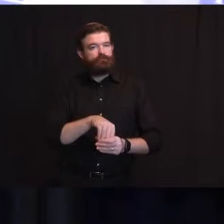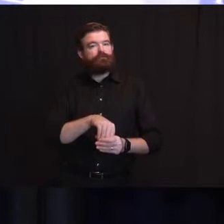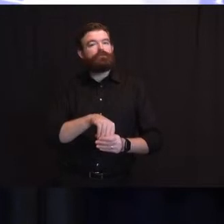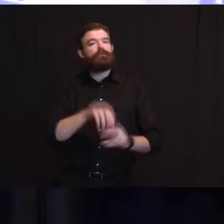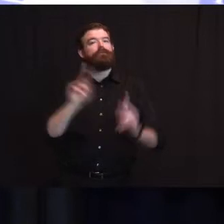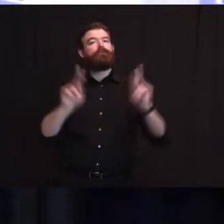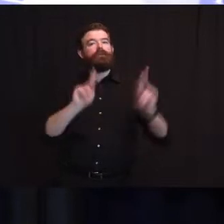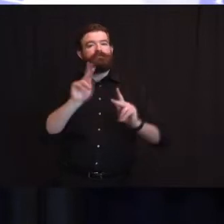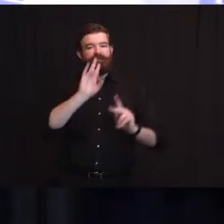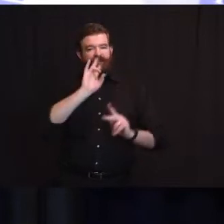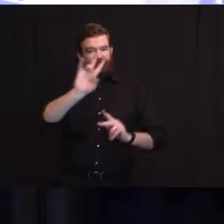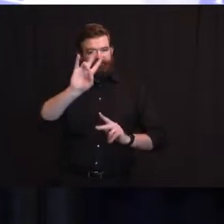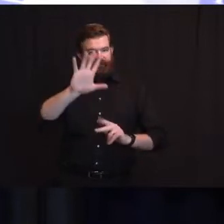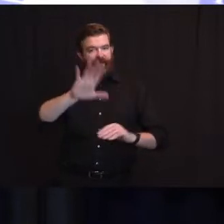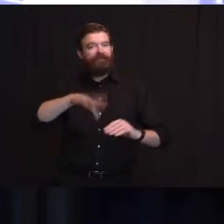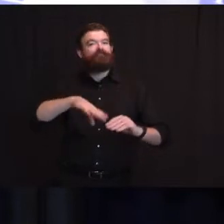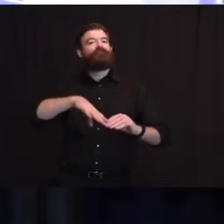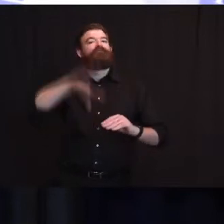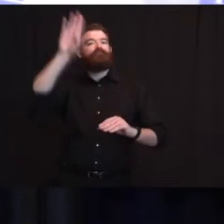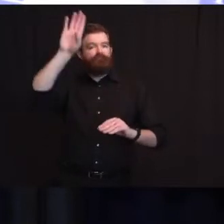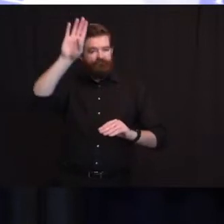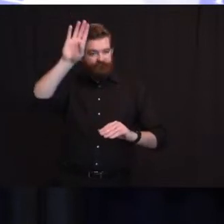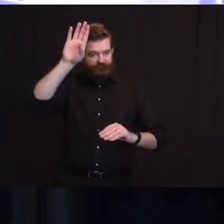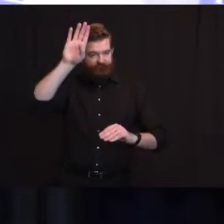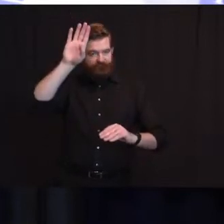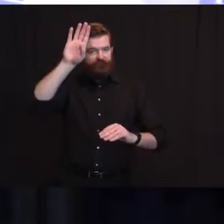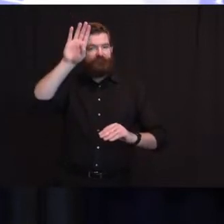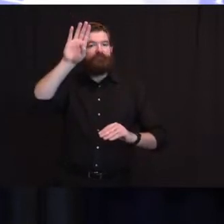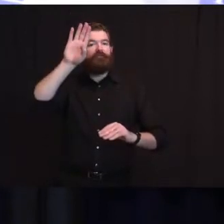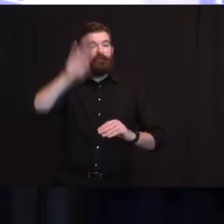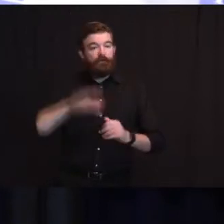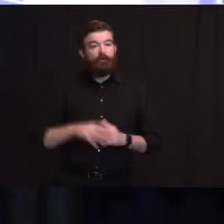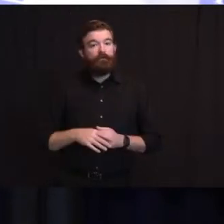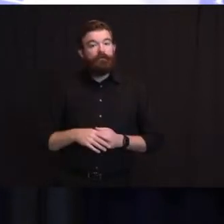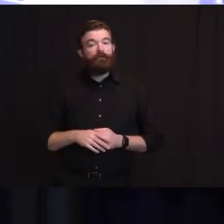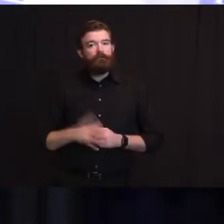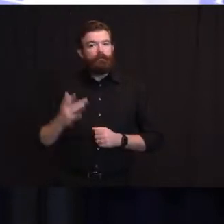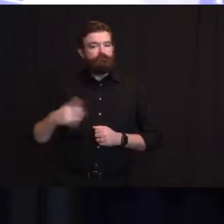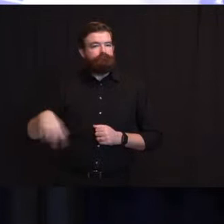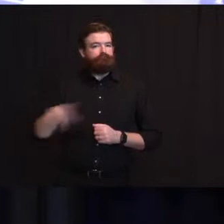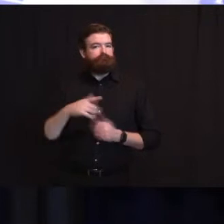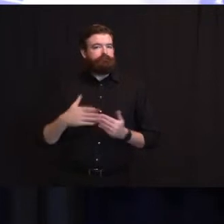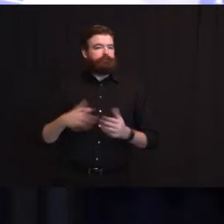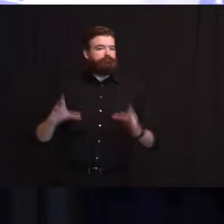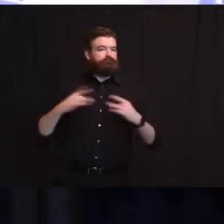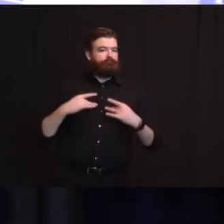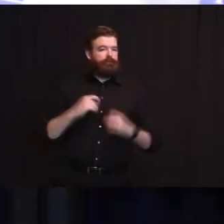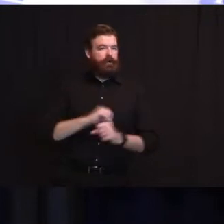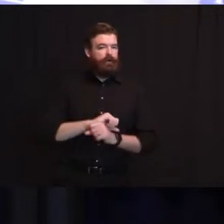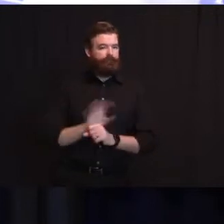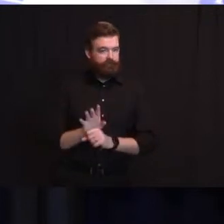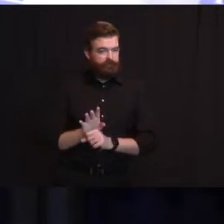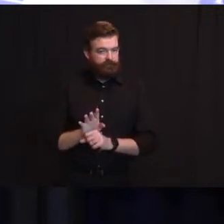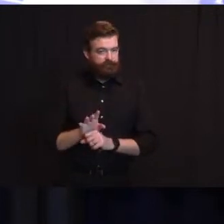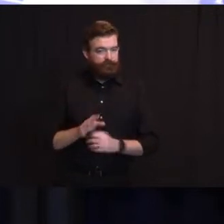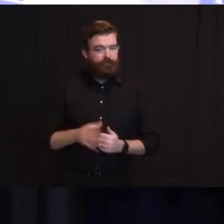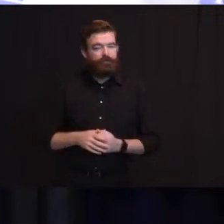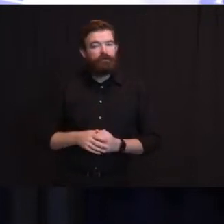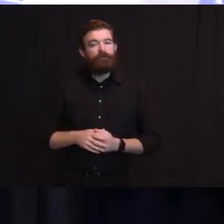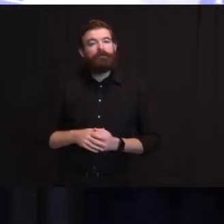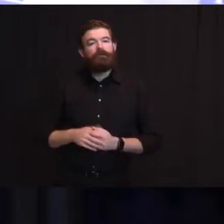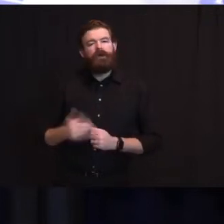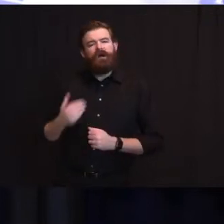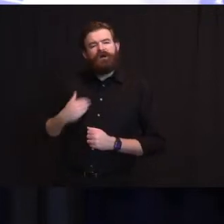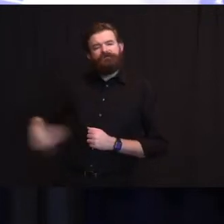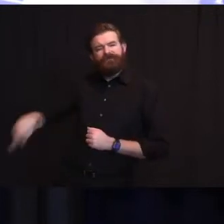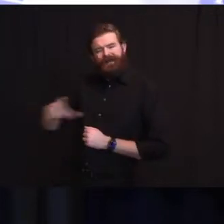Our Professional Advisory Committee continues to work through the prioritization of essential workers, which will be